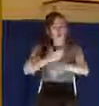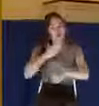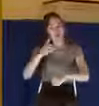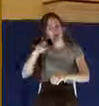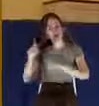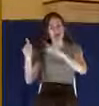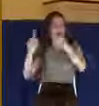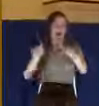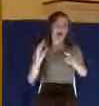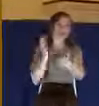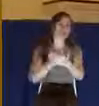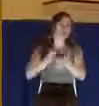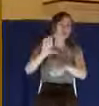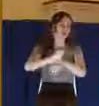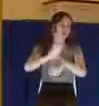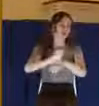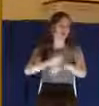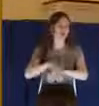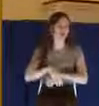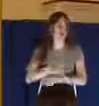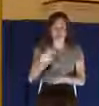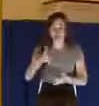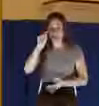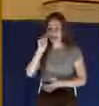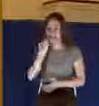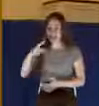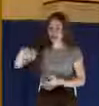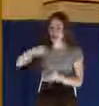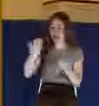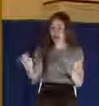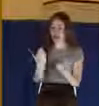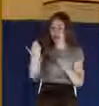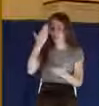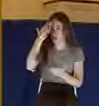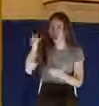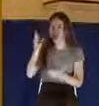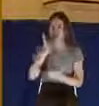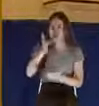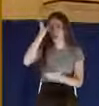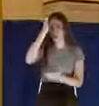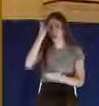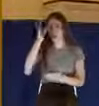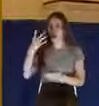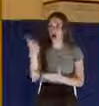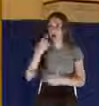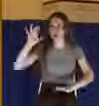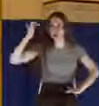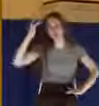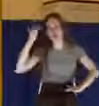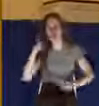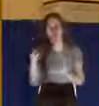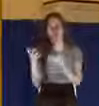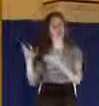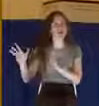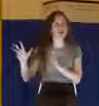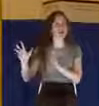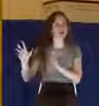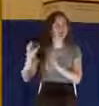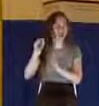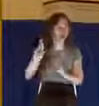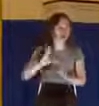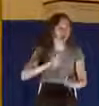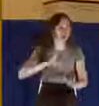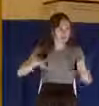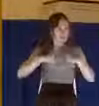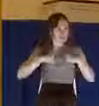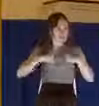You're here just to get your parents off your back. And if that's the case, you should be grateful that someone cared enough for you to